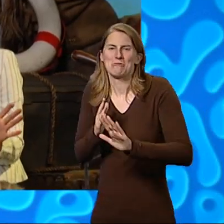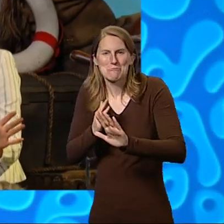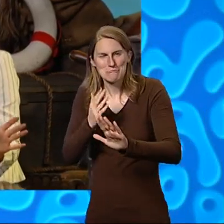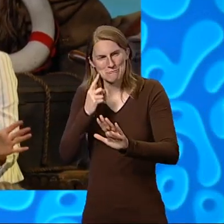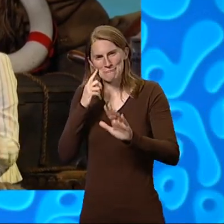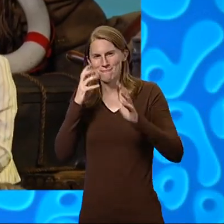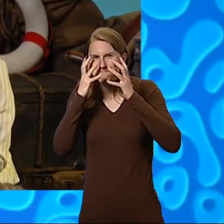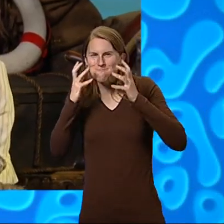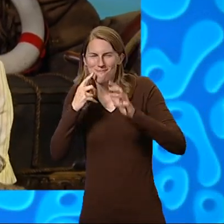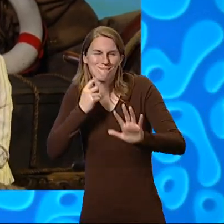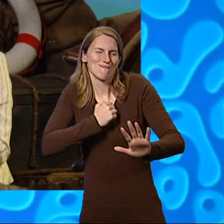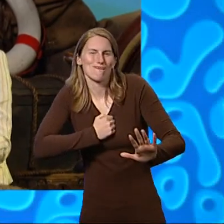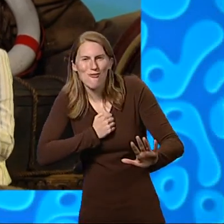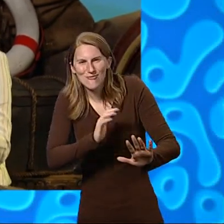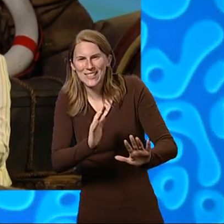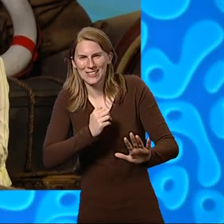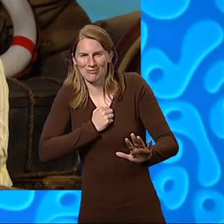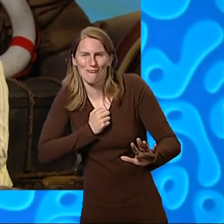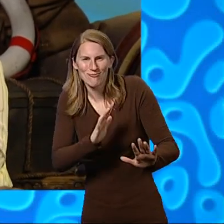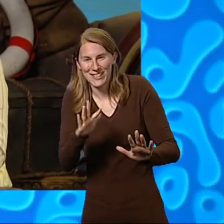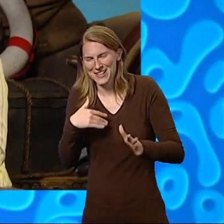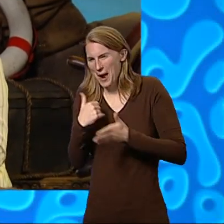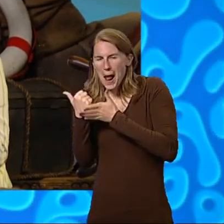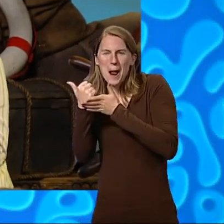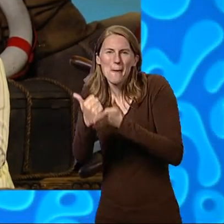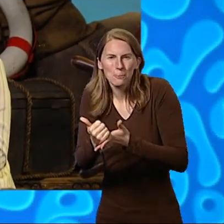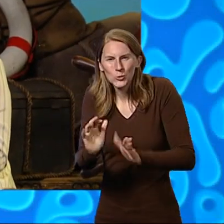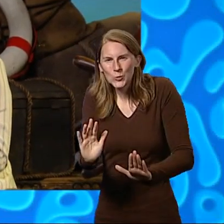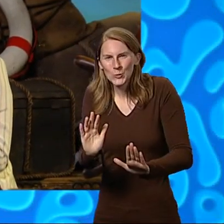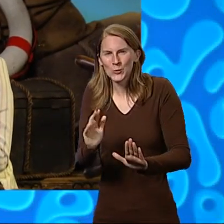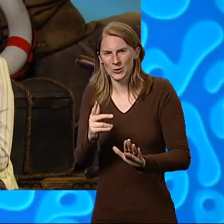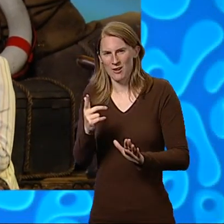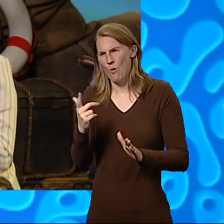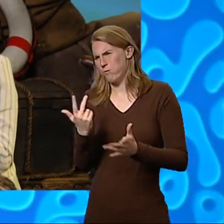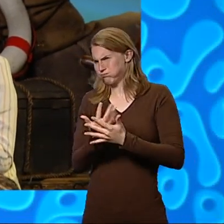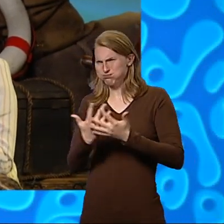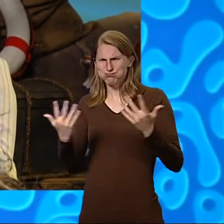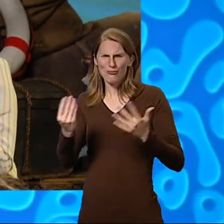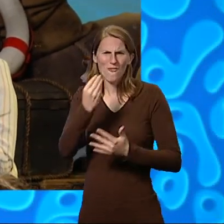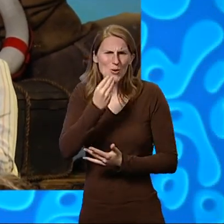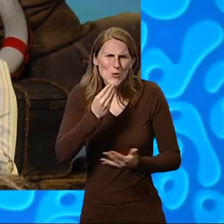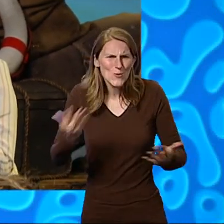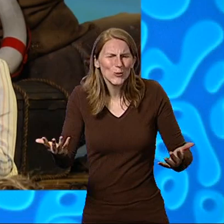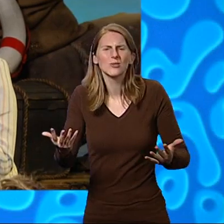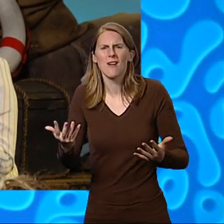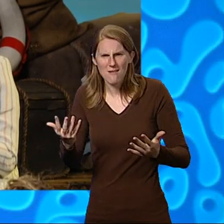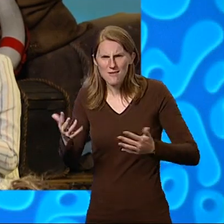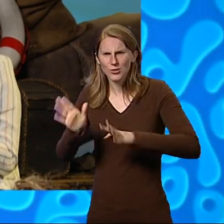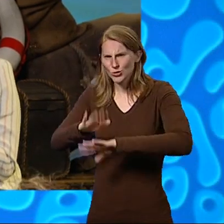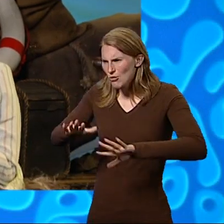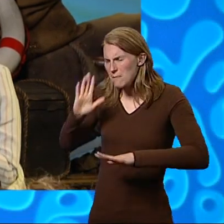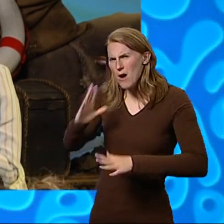sorry, cried Fifi. Let me help you. Oh, what a lot of food you have. Your children must eat an awful lot.